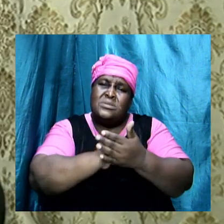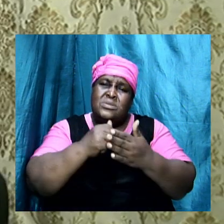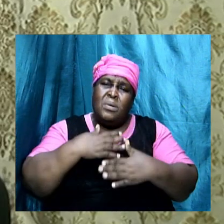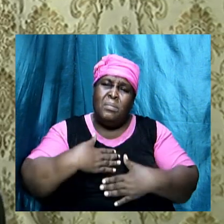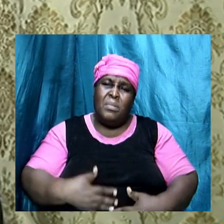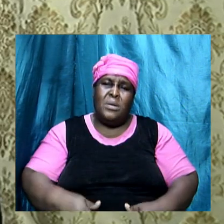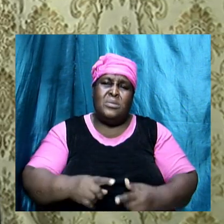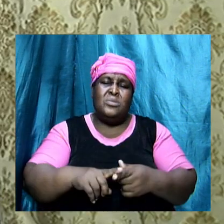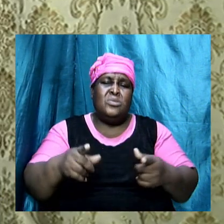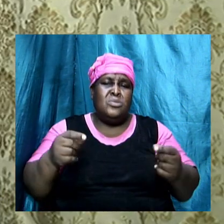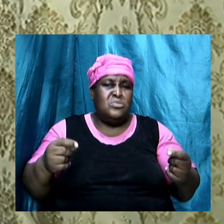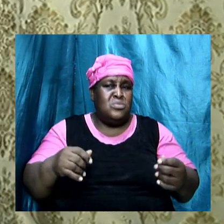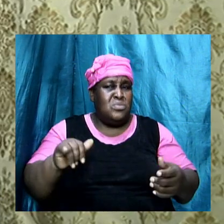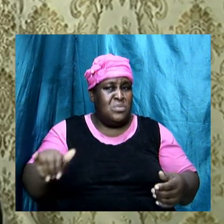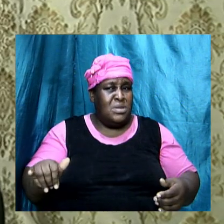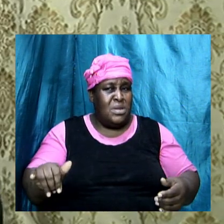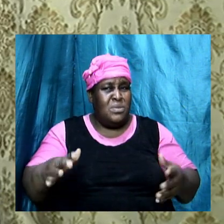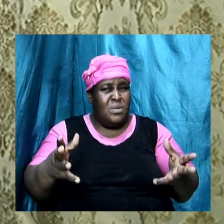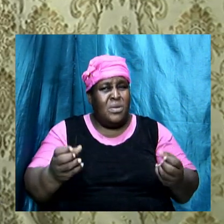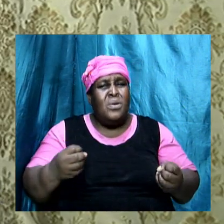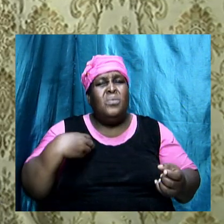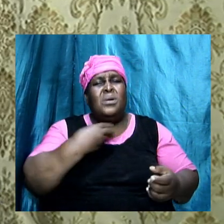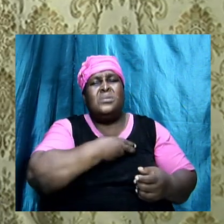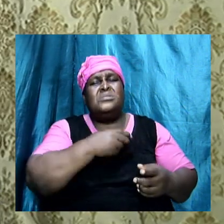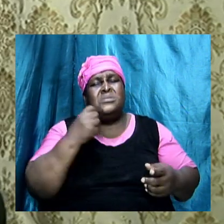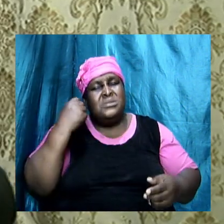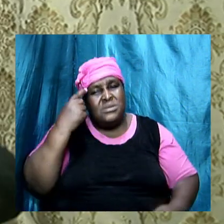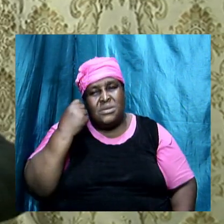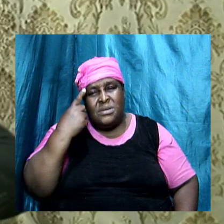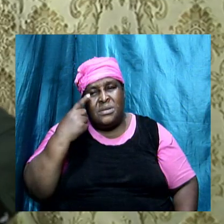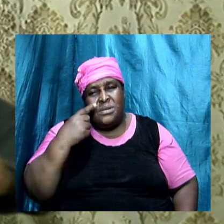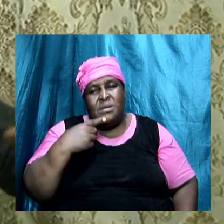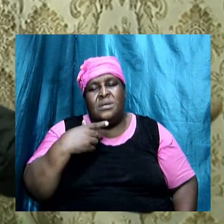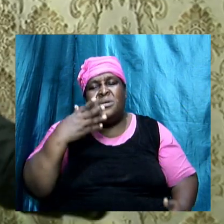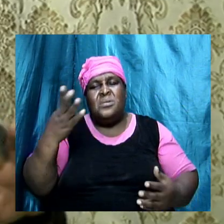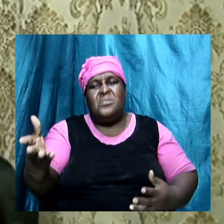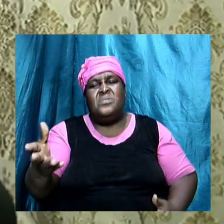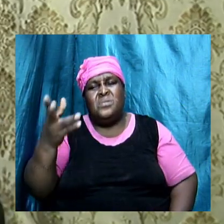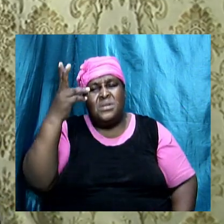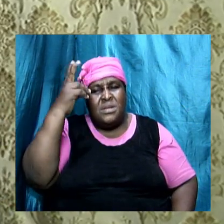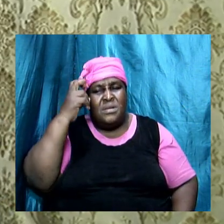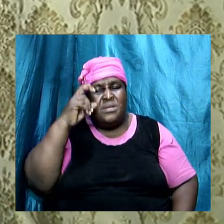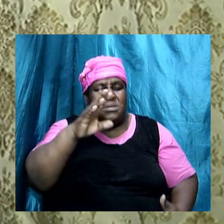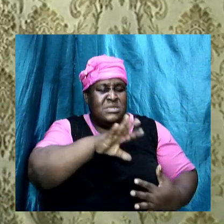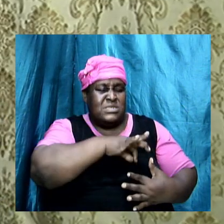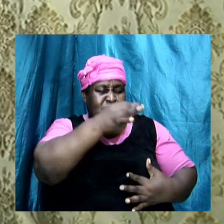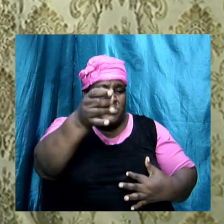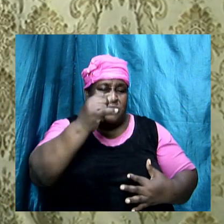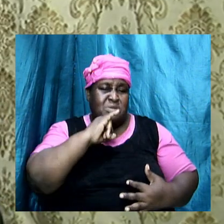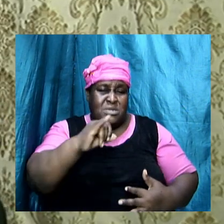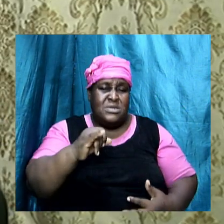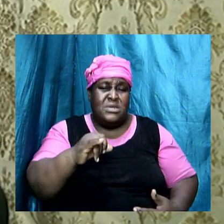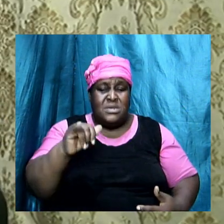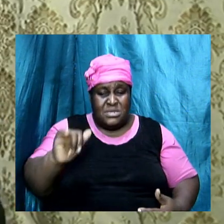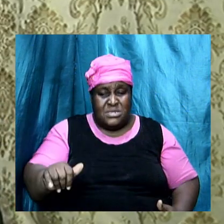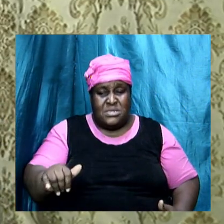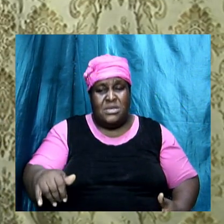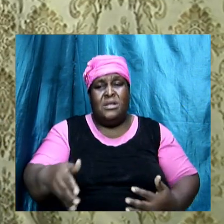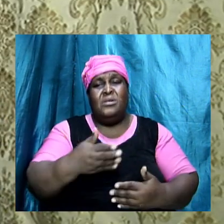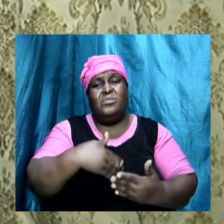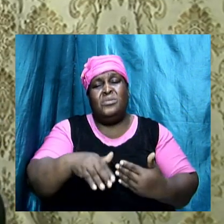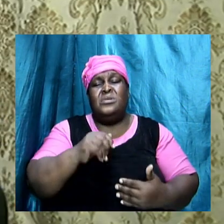I want us to understand that though Balaam is far gone, the spirit is there, and if you are not